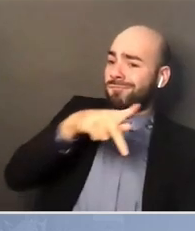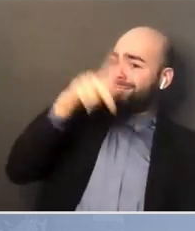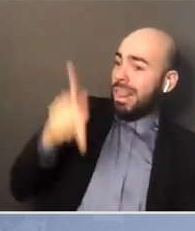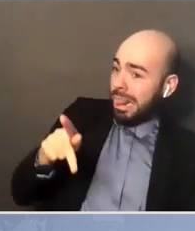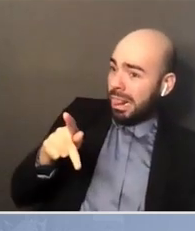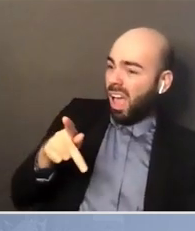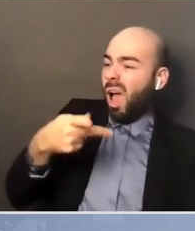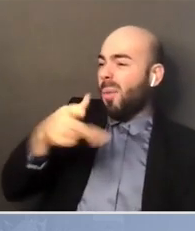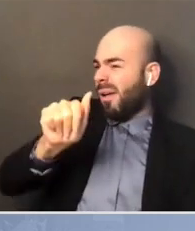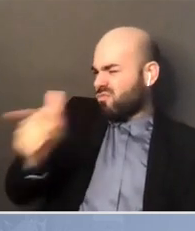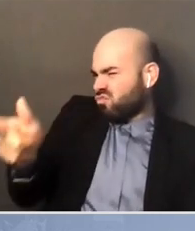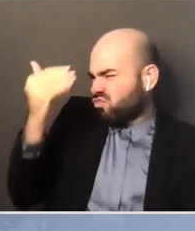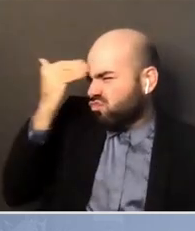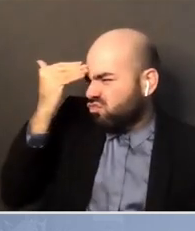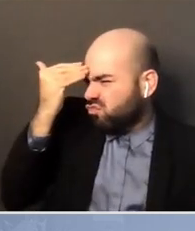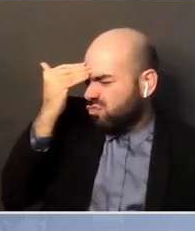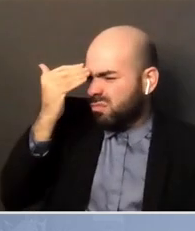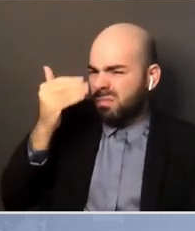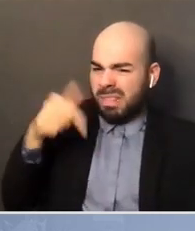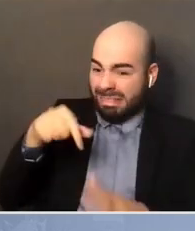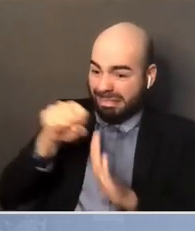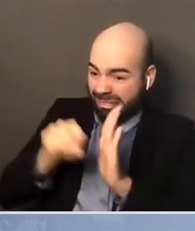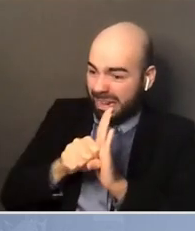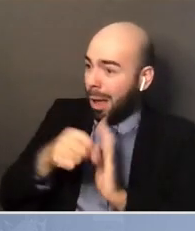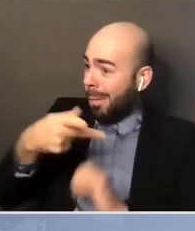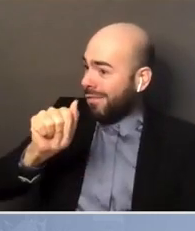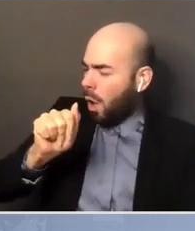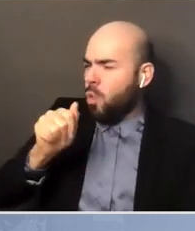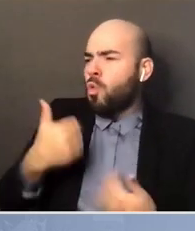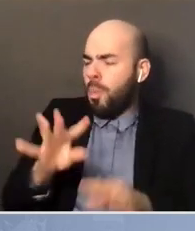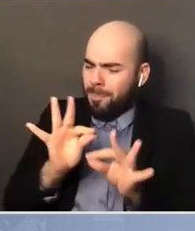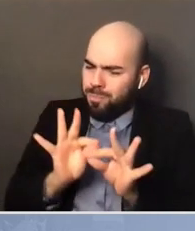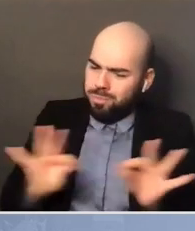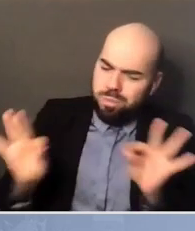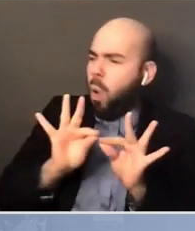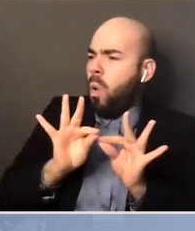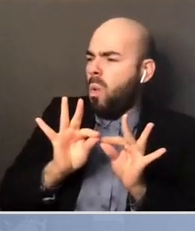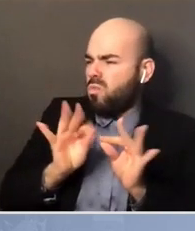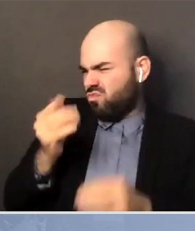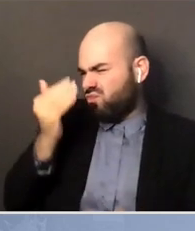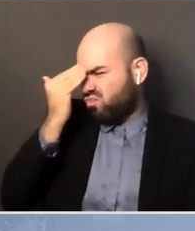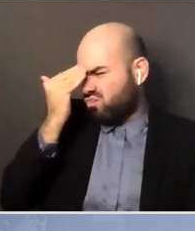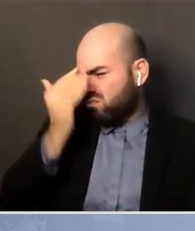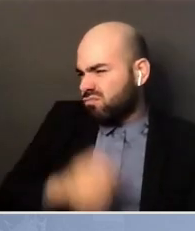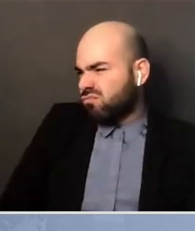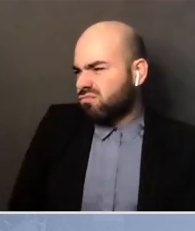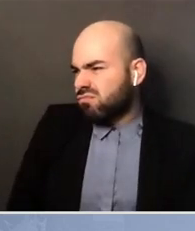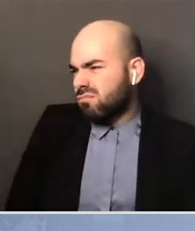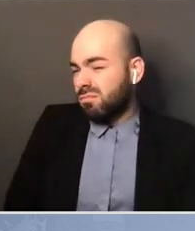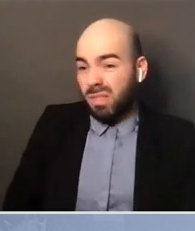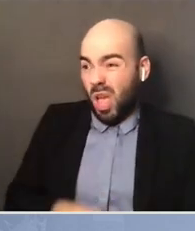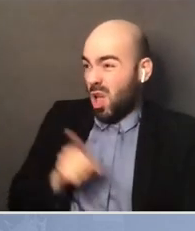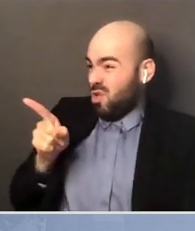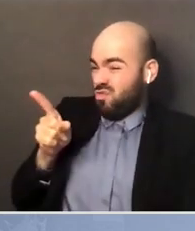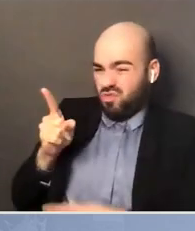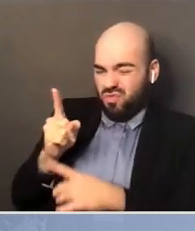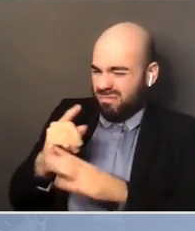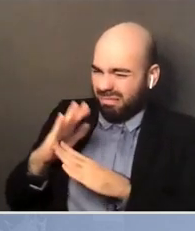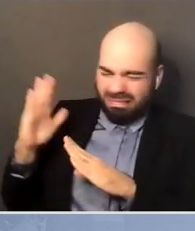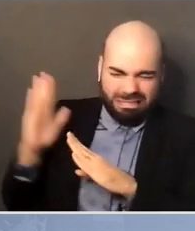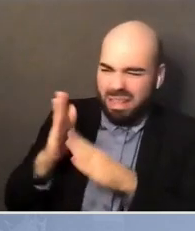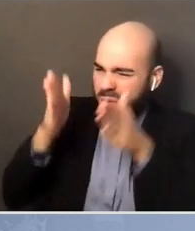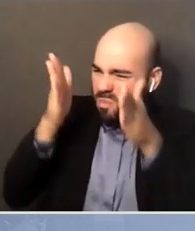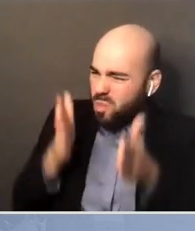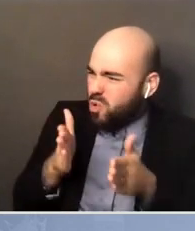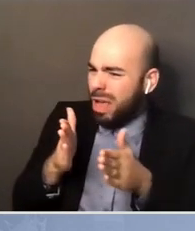of this state, you know, what it can do. And you couldn't be a better person coming here in the heart of